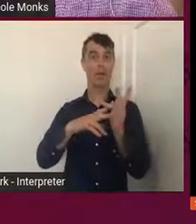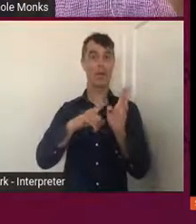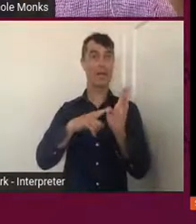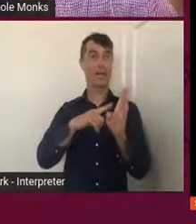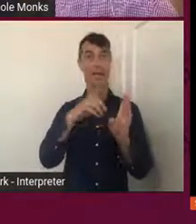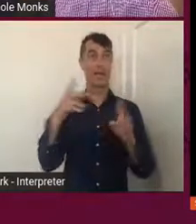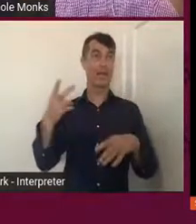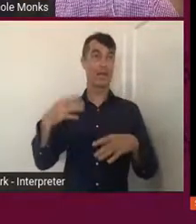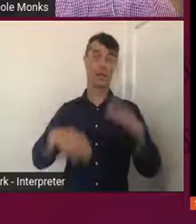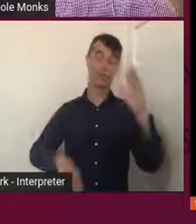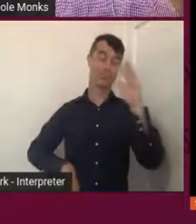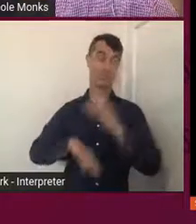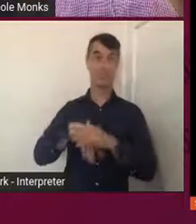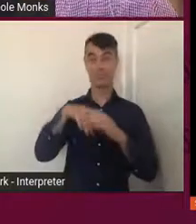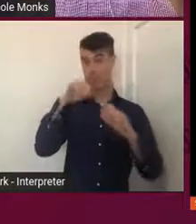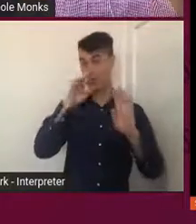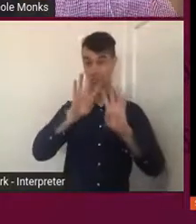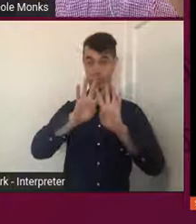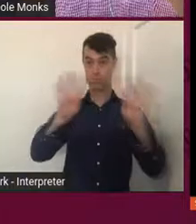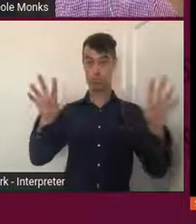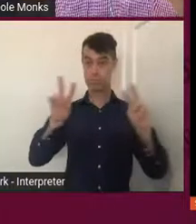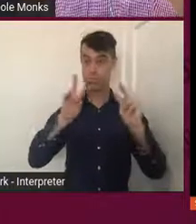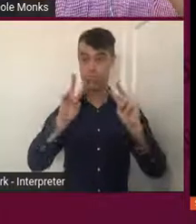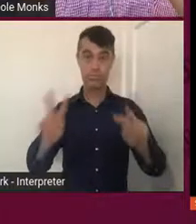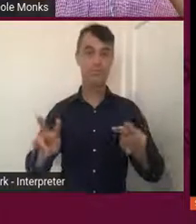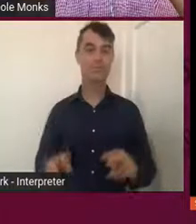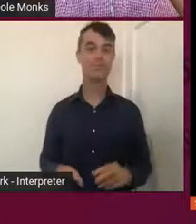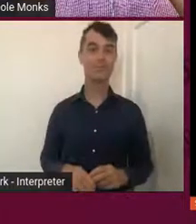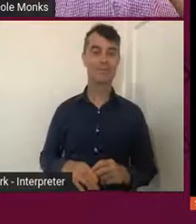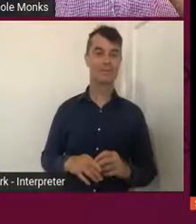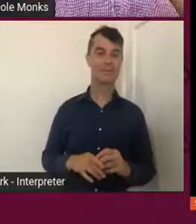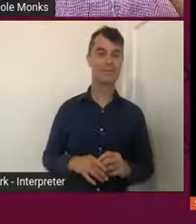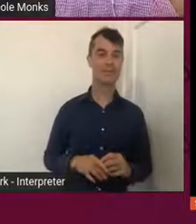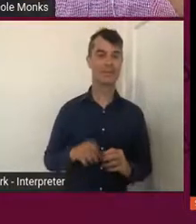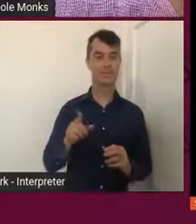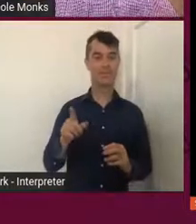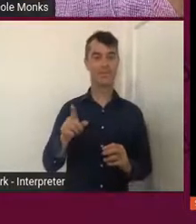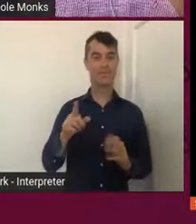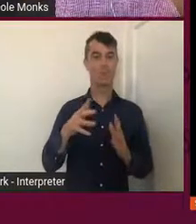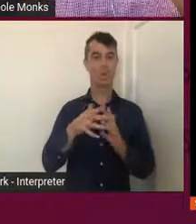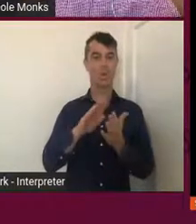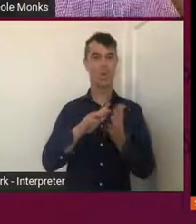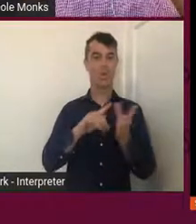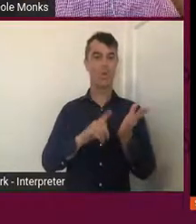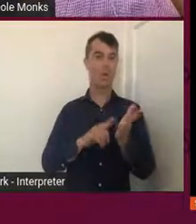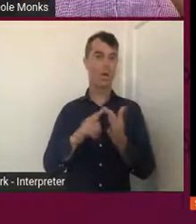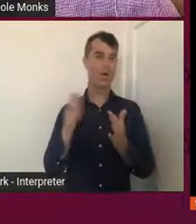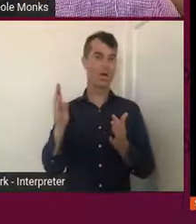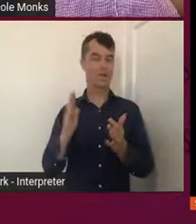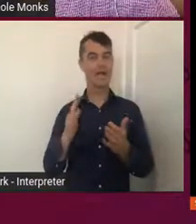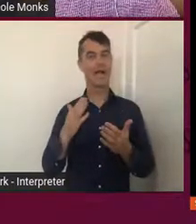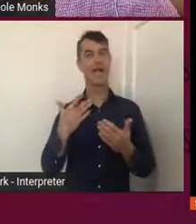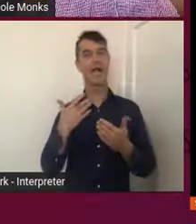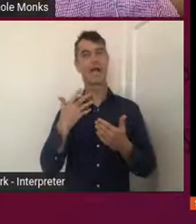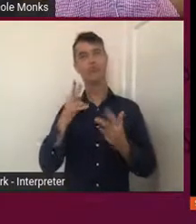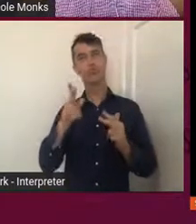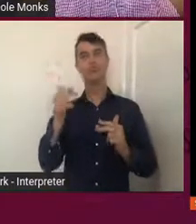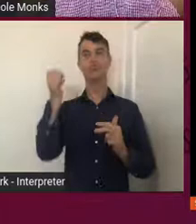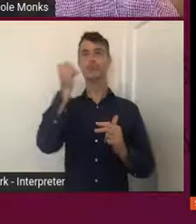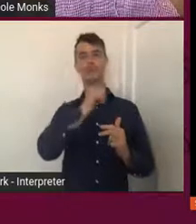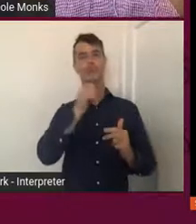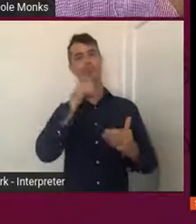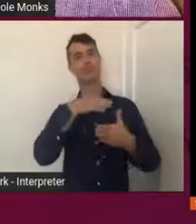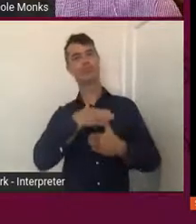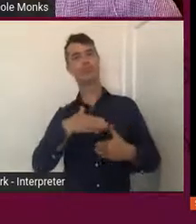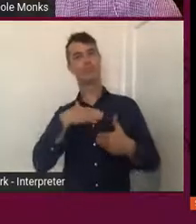absolutely chocked with everyone out on their balconies, sort of looking at this sort of whale shark and appreciating the sort of elemental nature